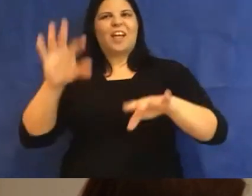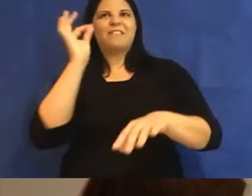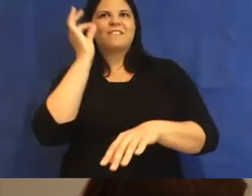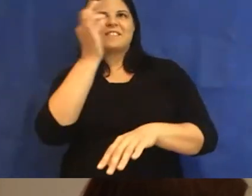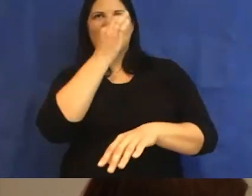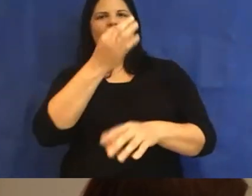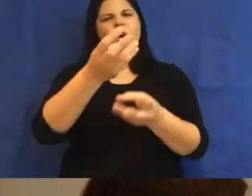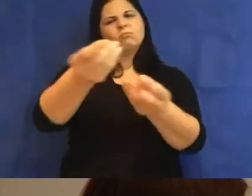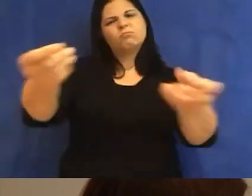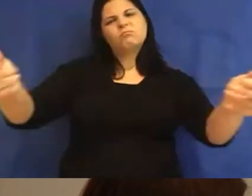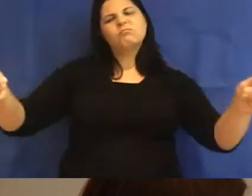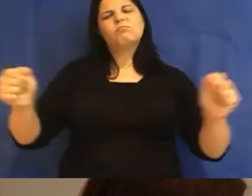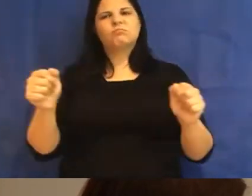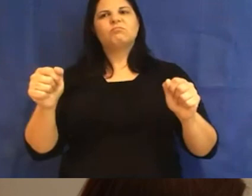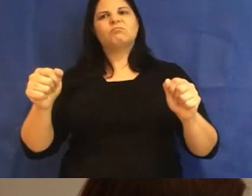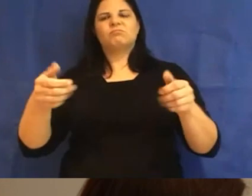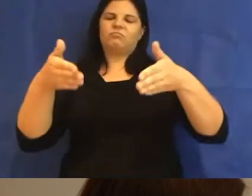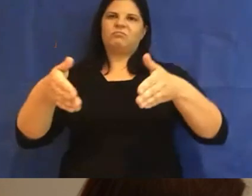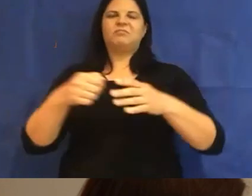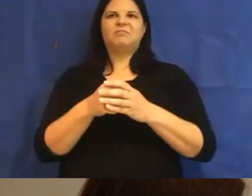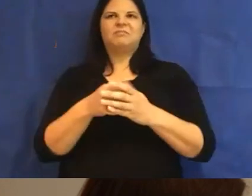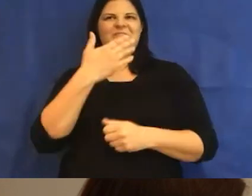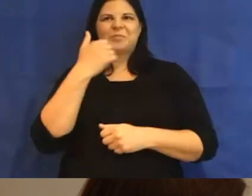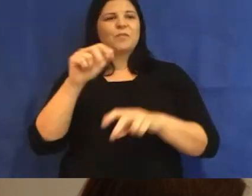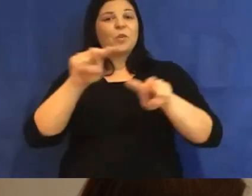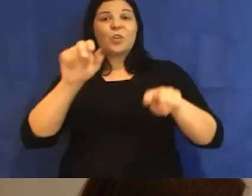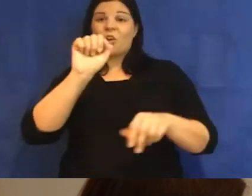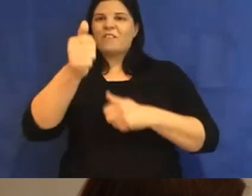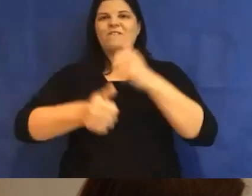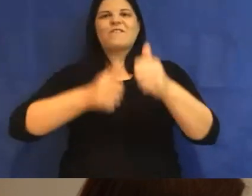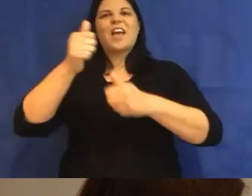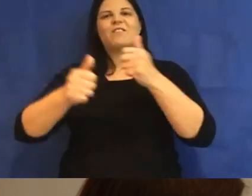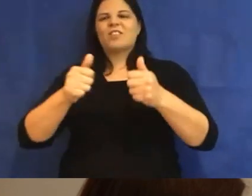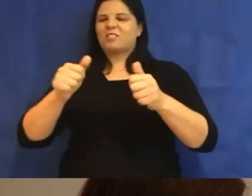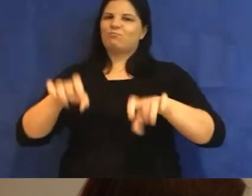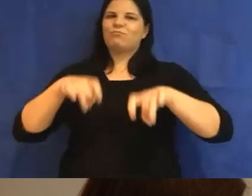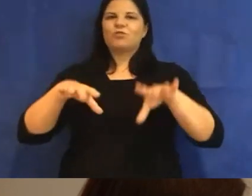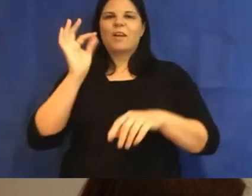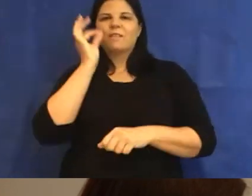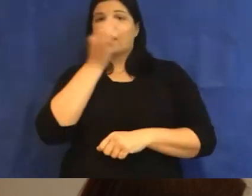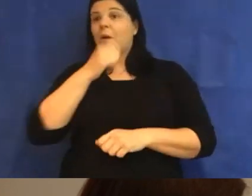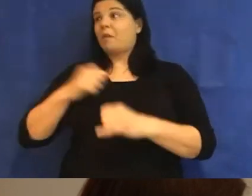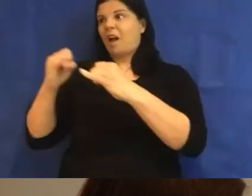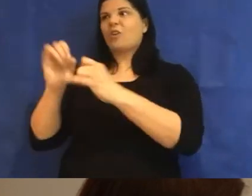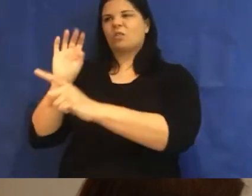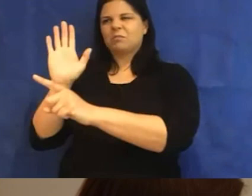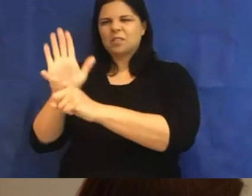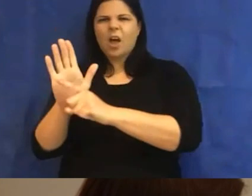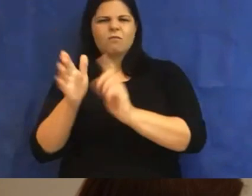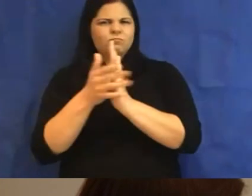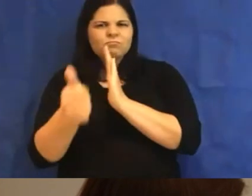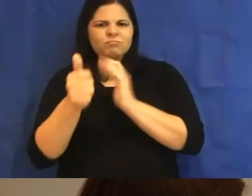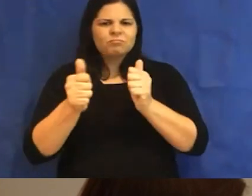She lay majestic, decorated with her favourite bushflowers, skilfully arranged by my uncle. I was